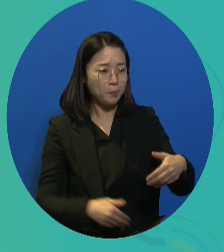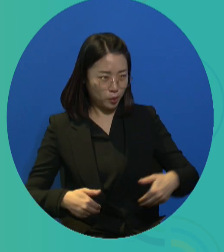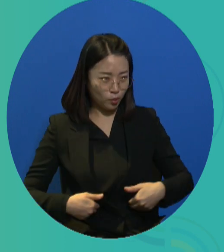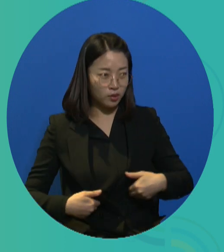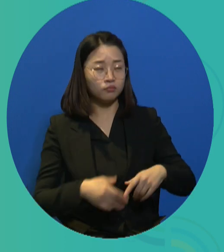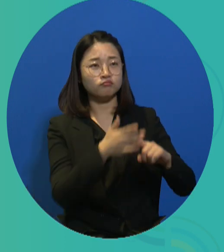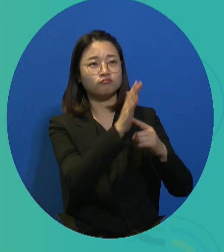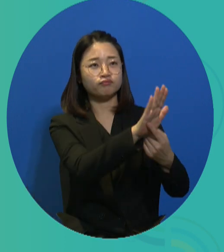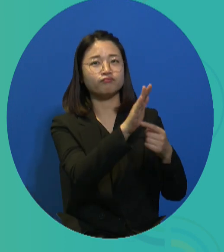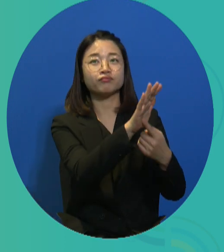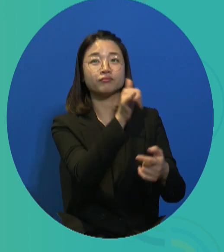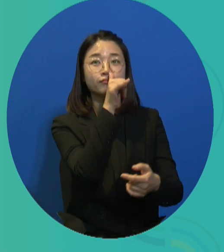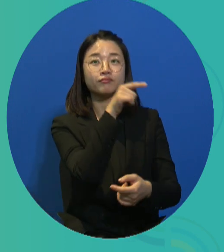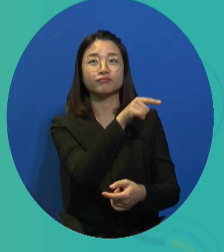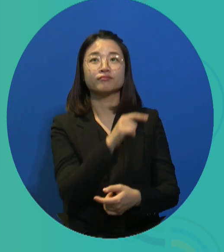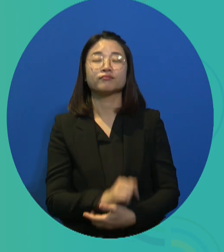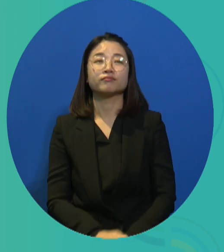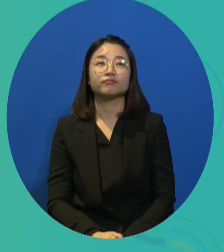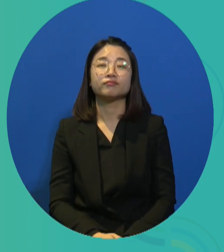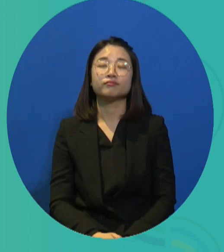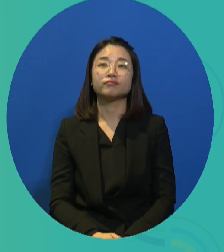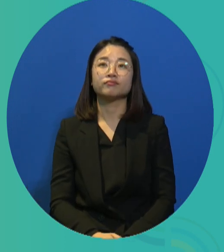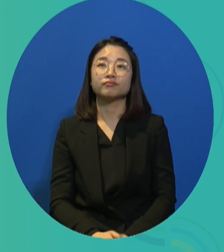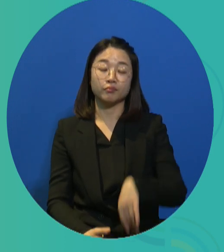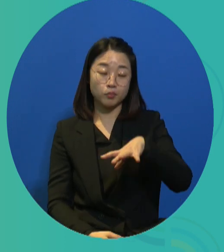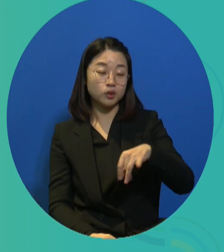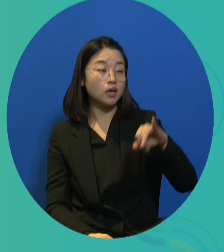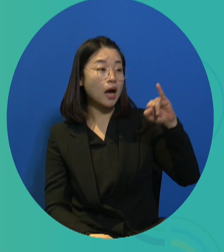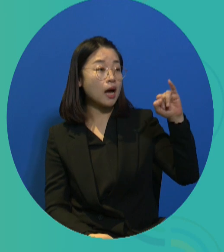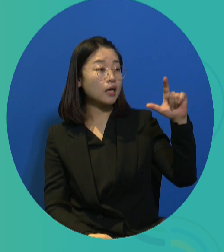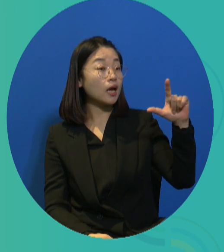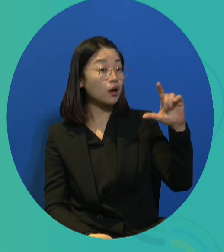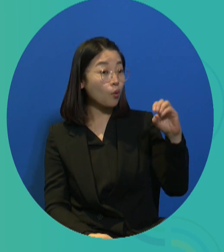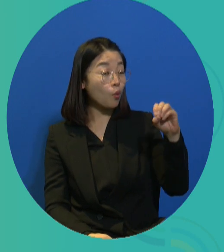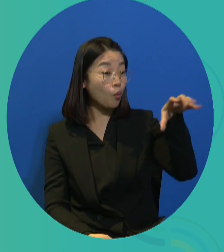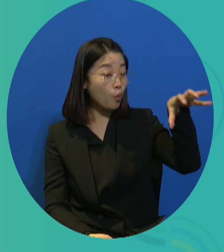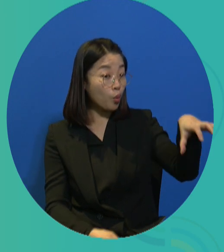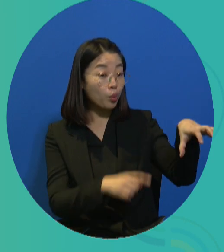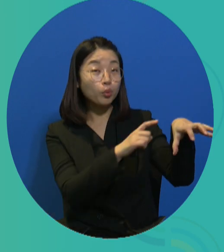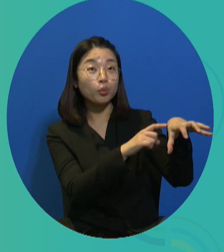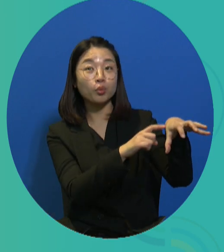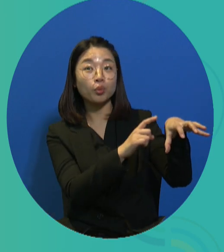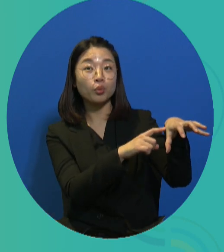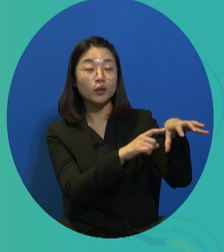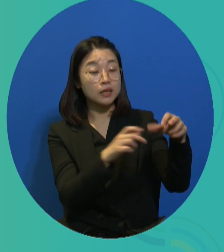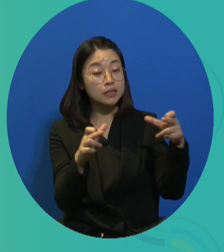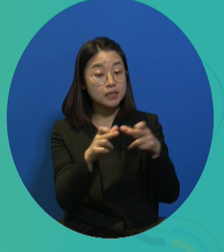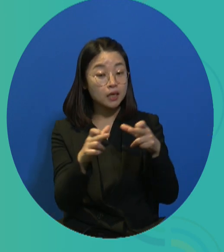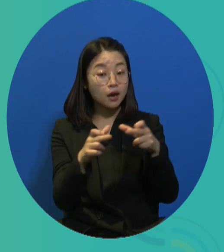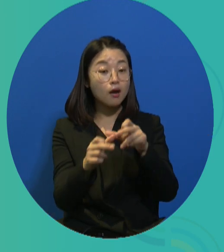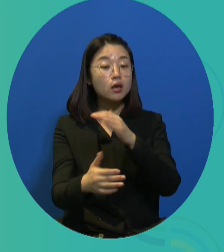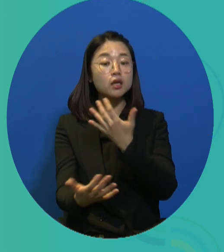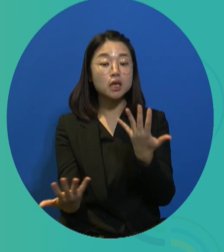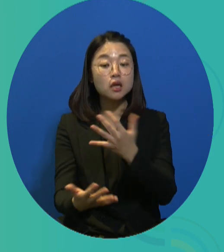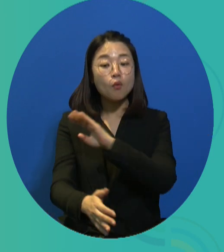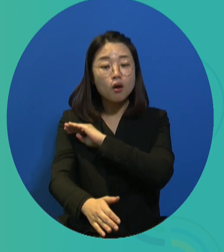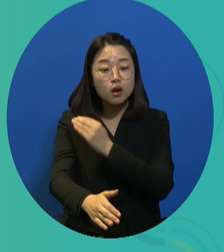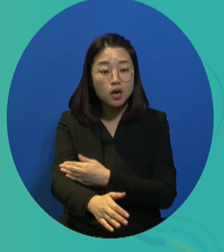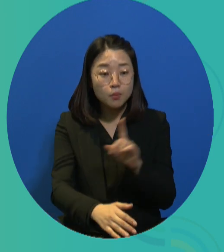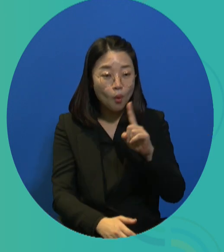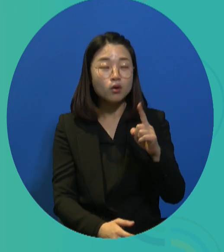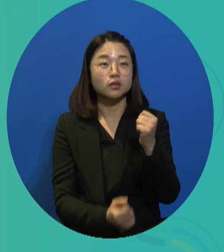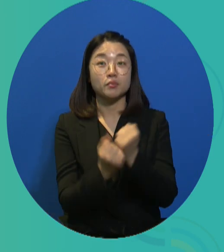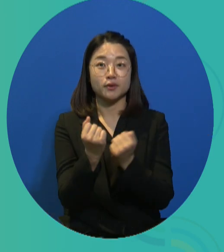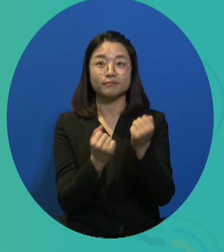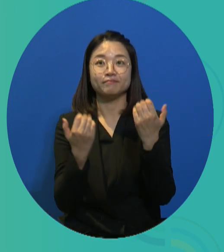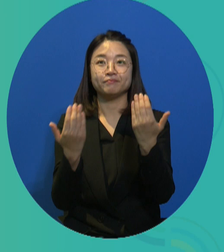right to work is basic and fundamental right for people with disabilities as well. So let's take a look